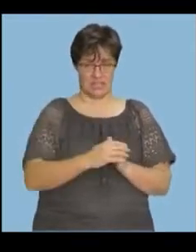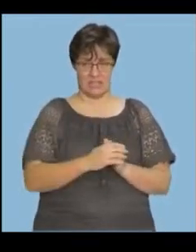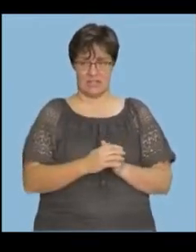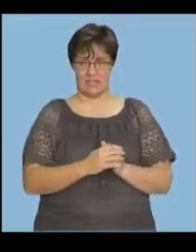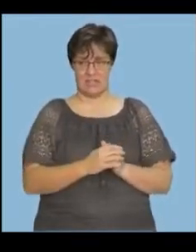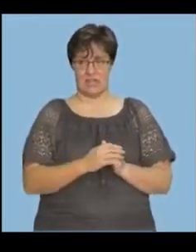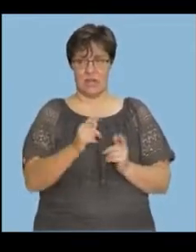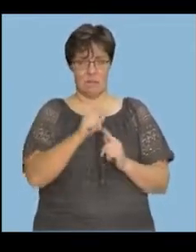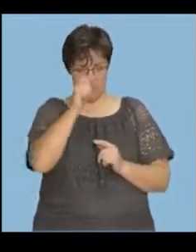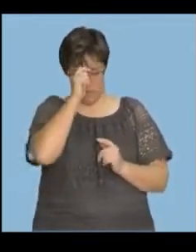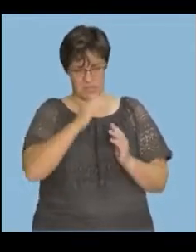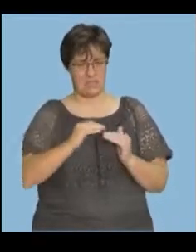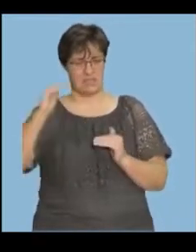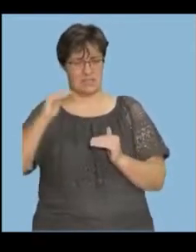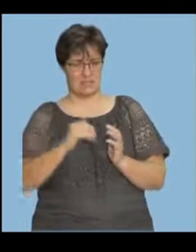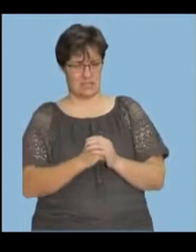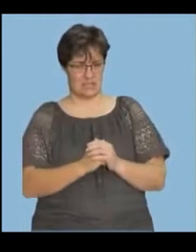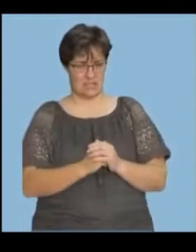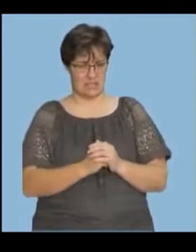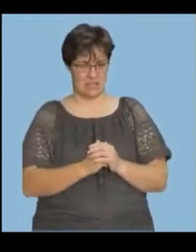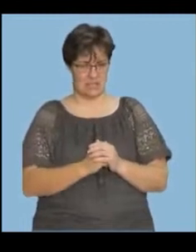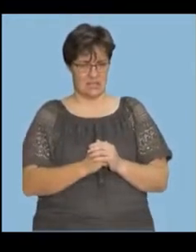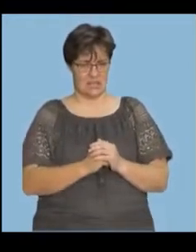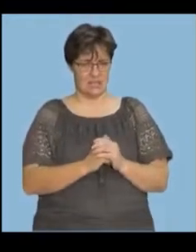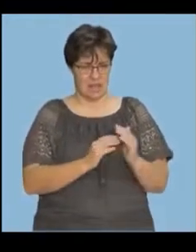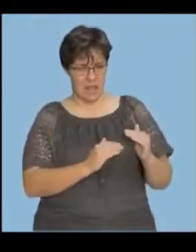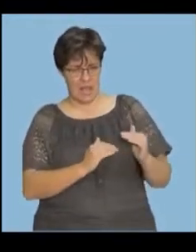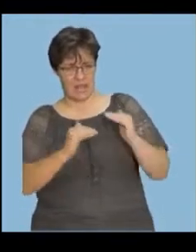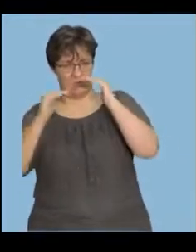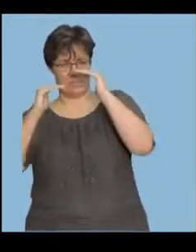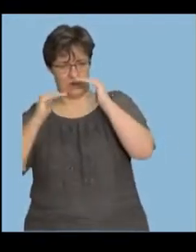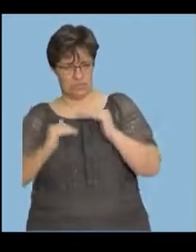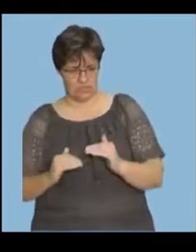Boys also increased. So, actually, both, they increase and decrease at the same time.